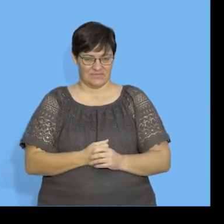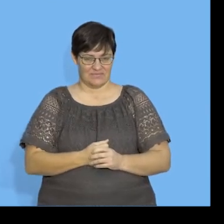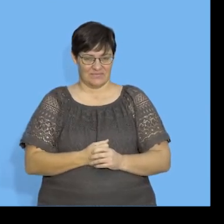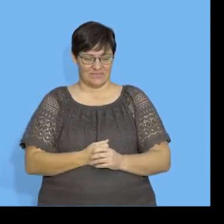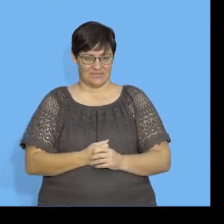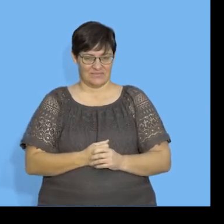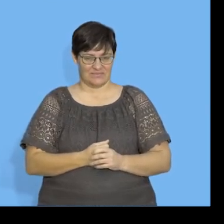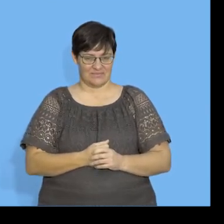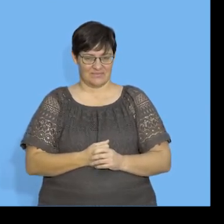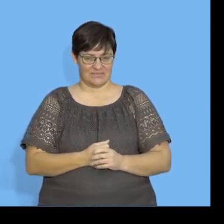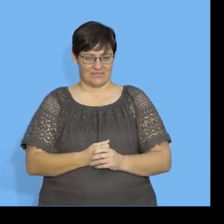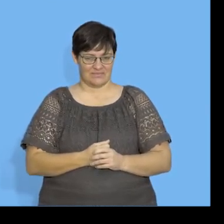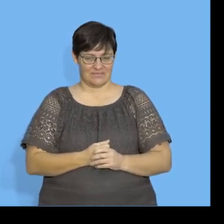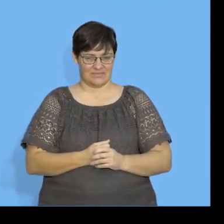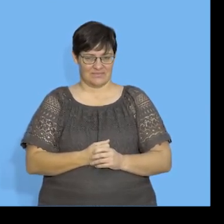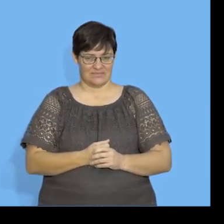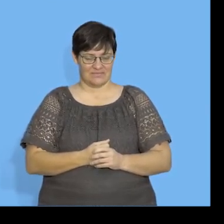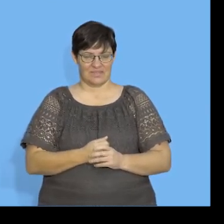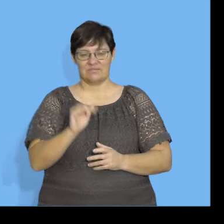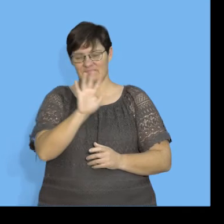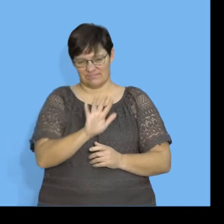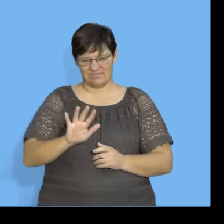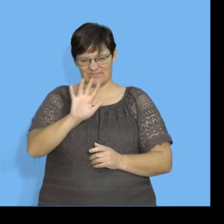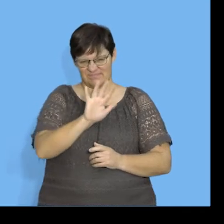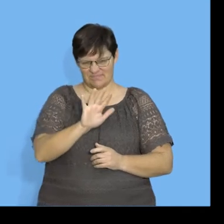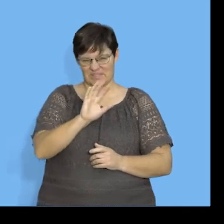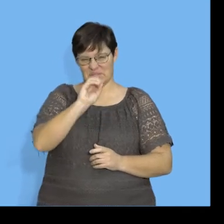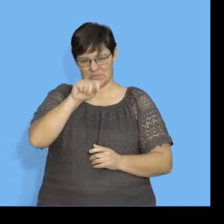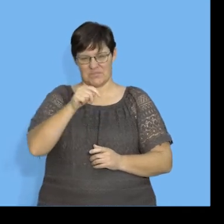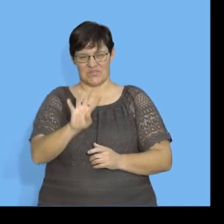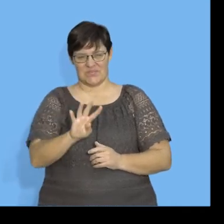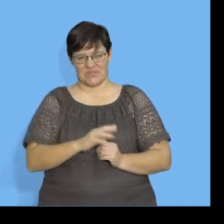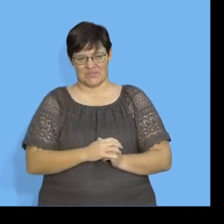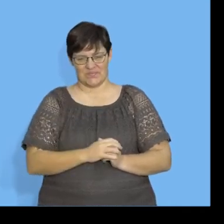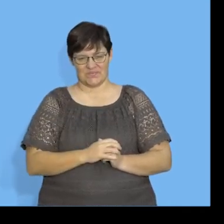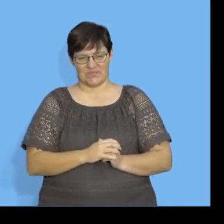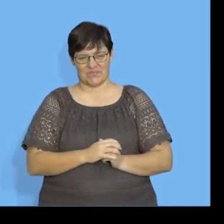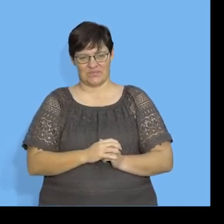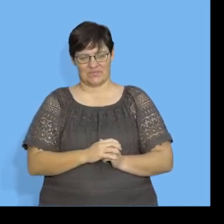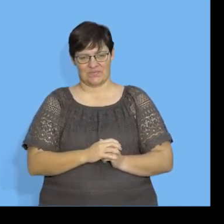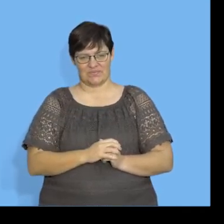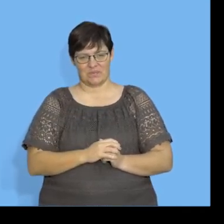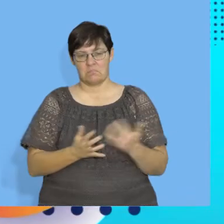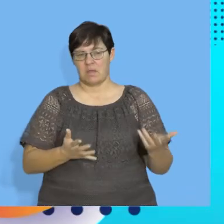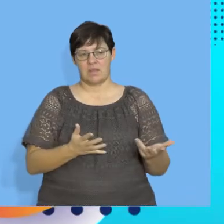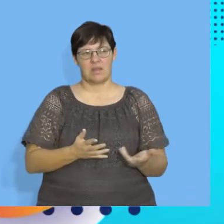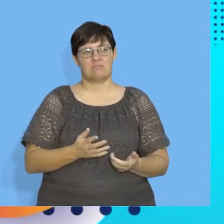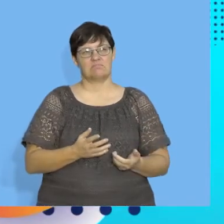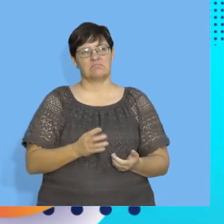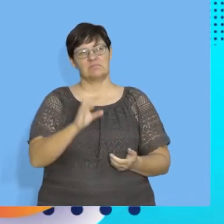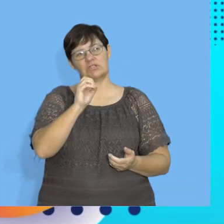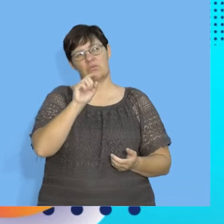the correlation is approximately 0.4. What if you got 0